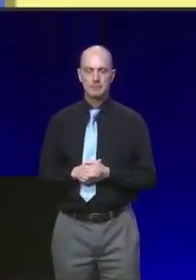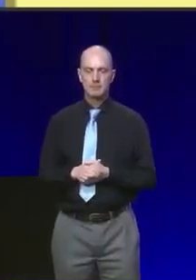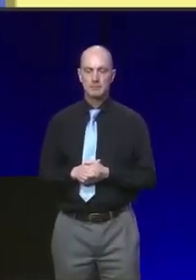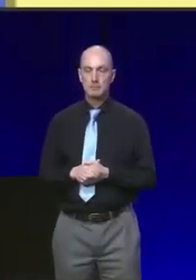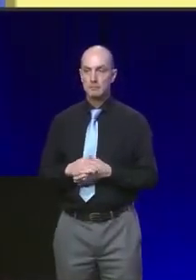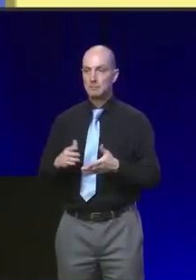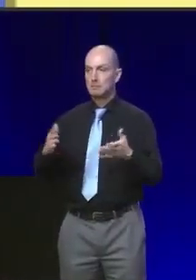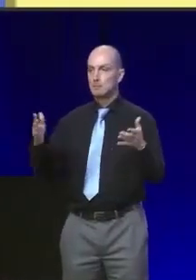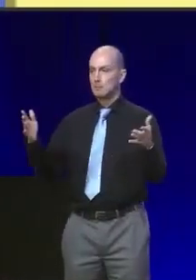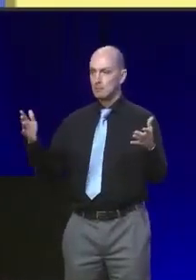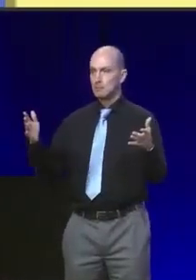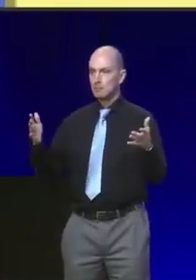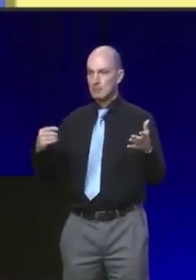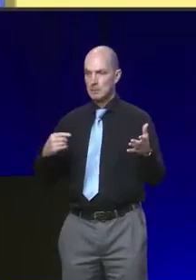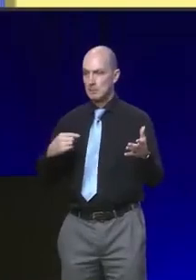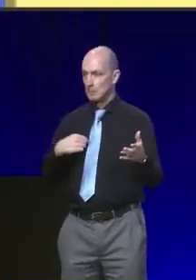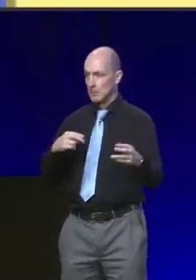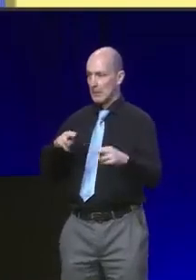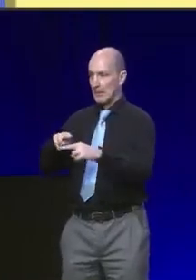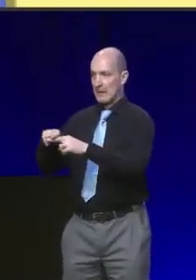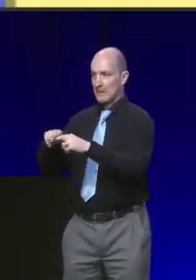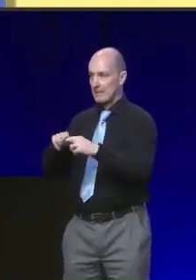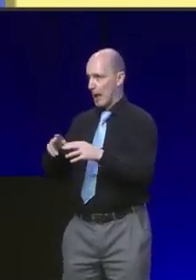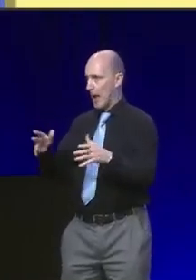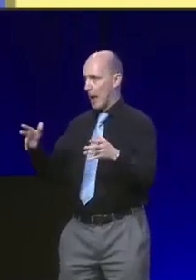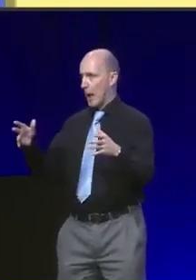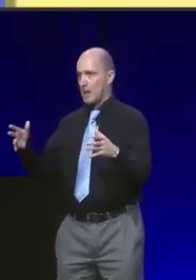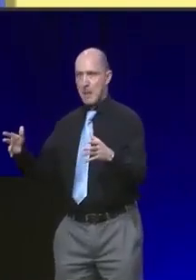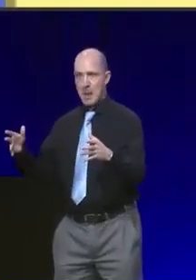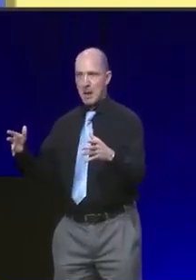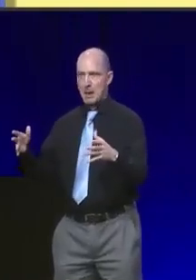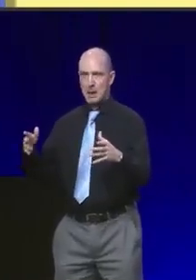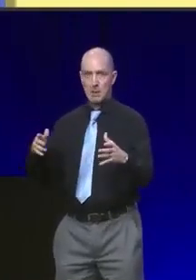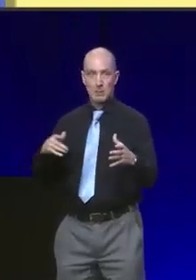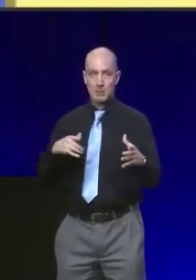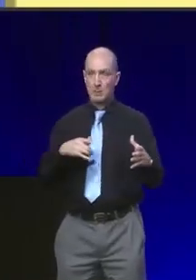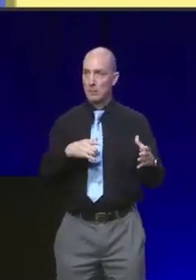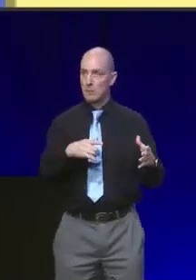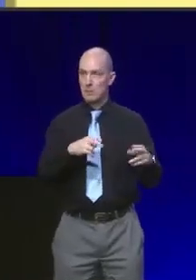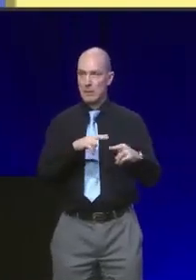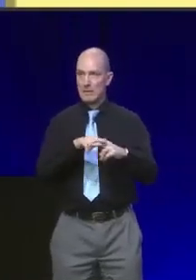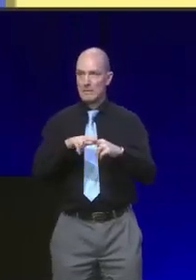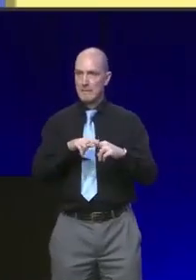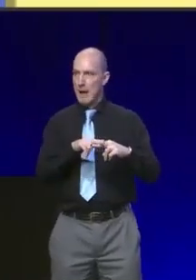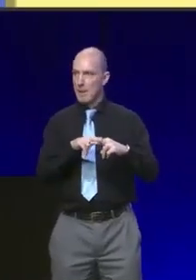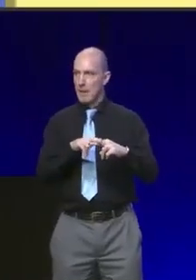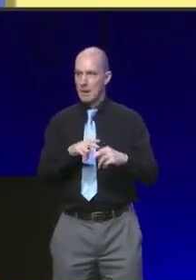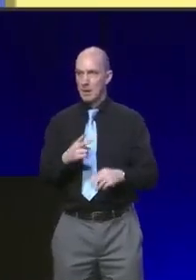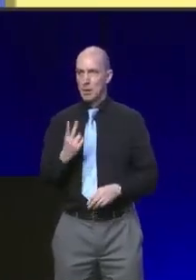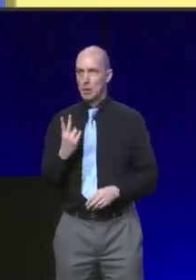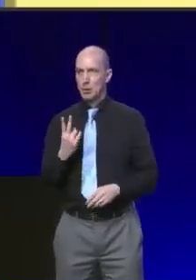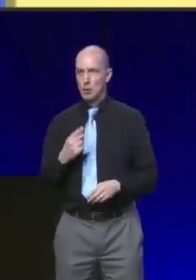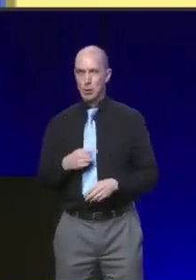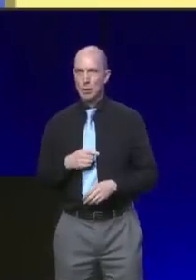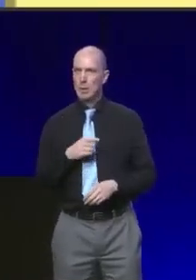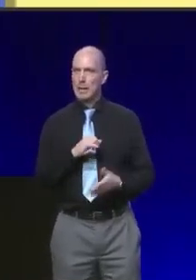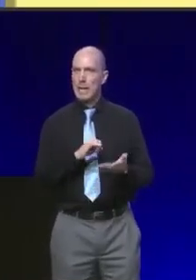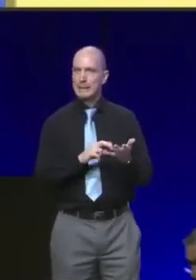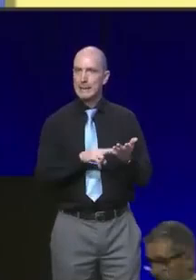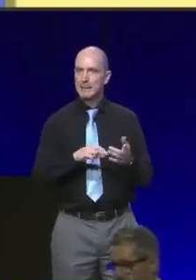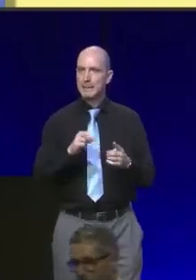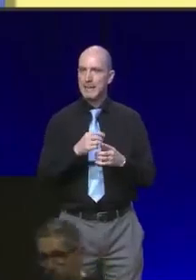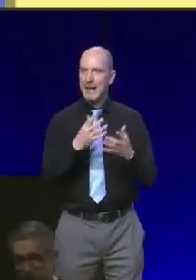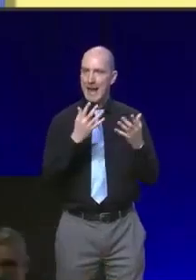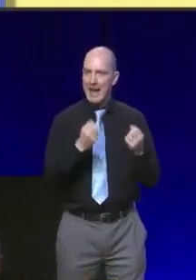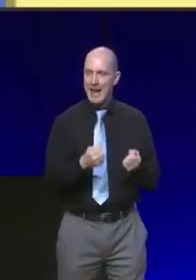Outside of my immediate family, I've been part of the SNP family for most of my life. I joined the SNP